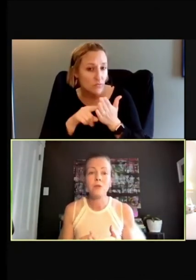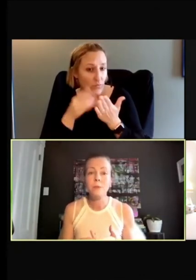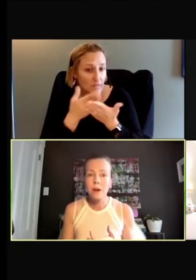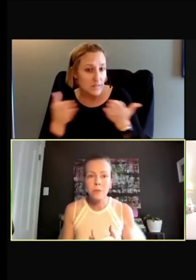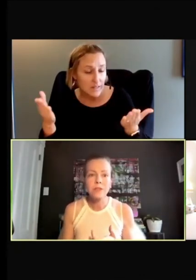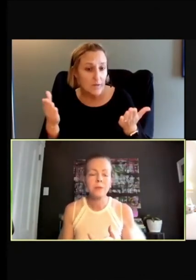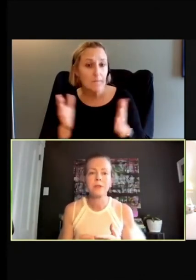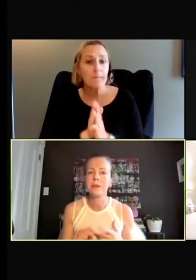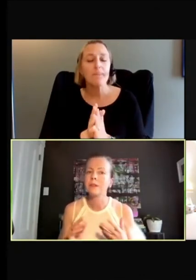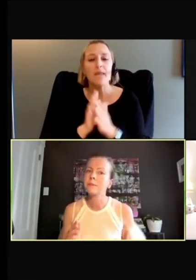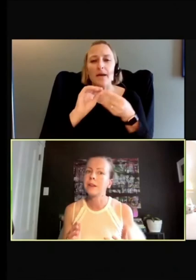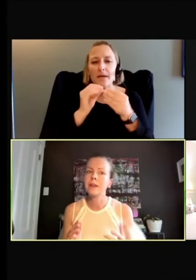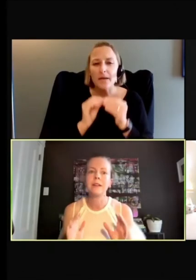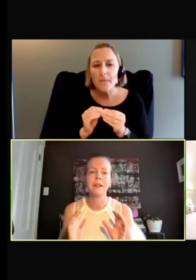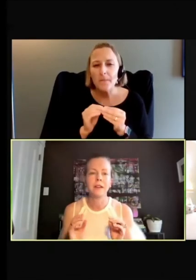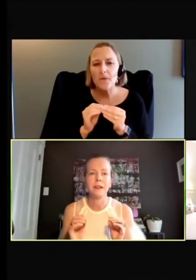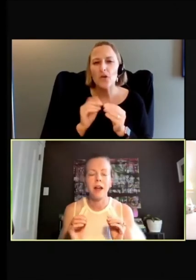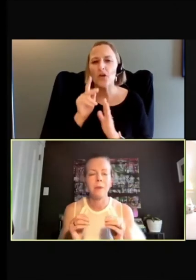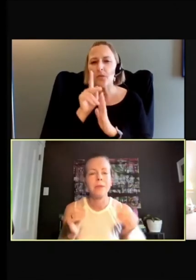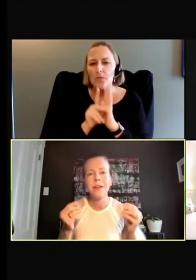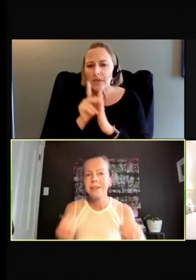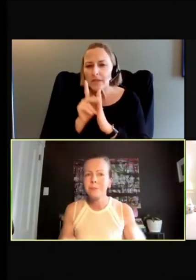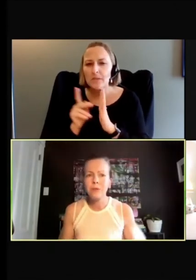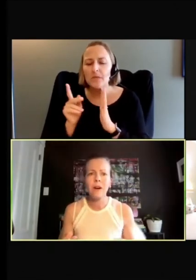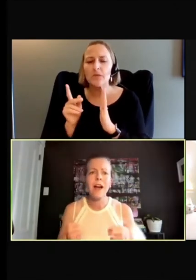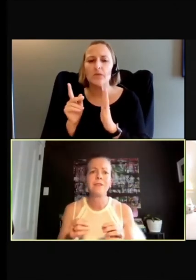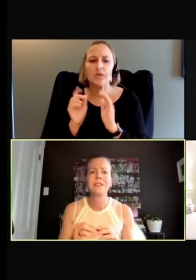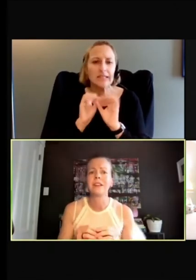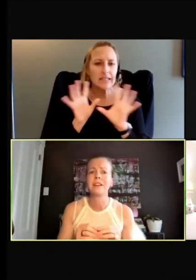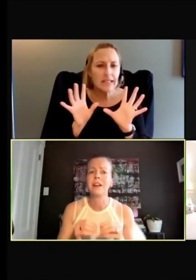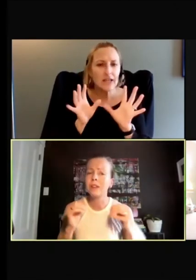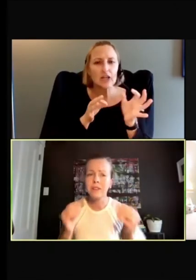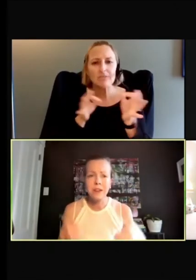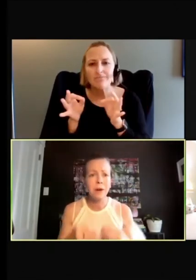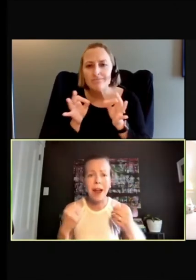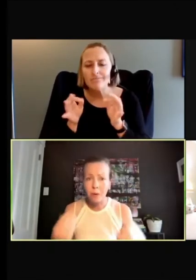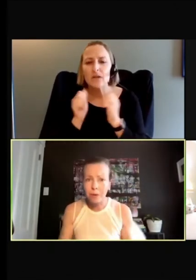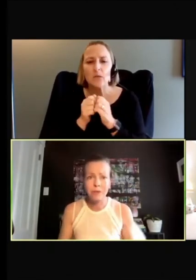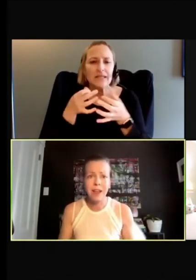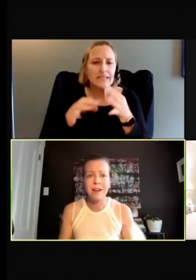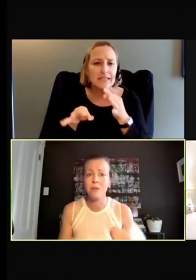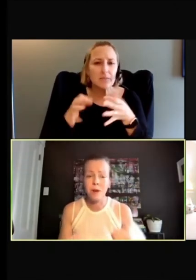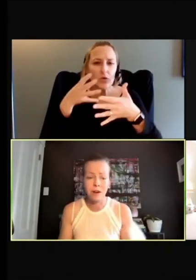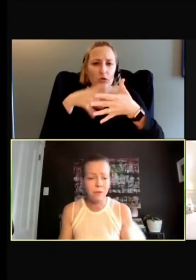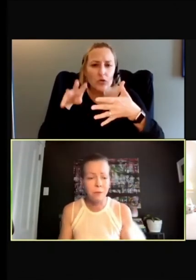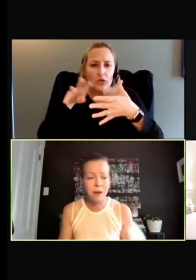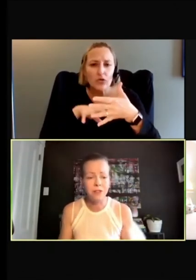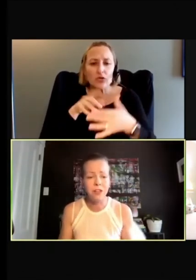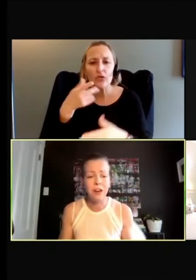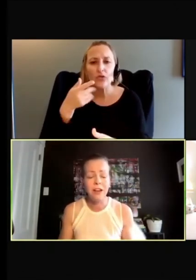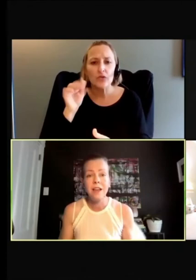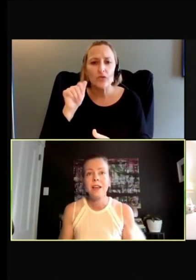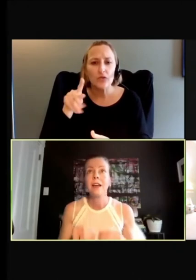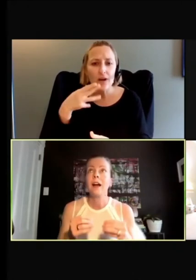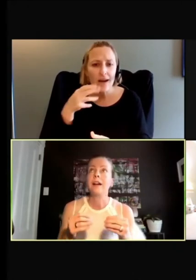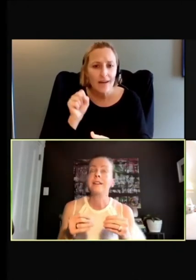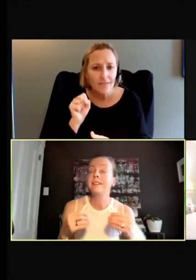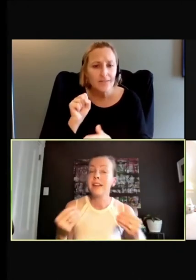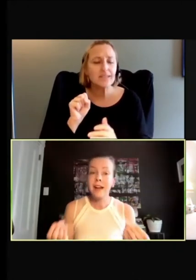and numeric principles being explained in simple graphs and really thinking about how we present numeric information.